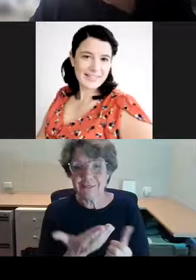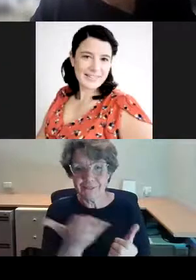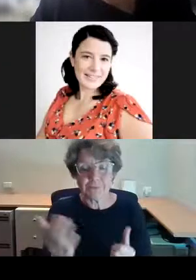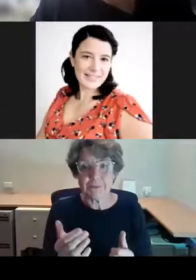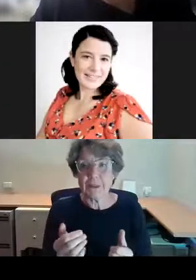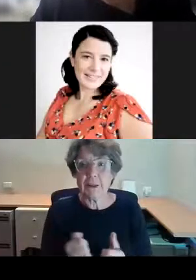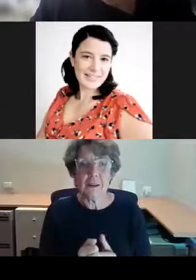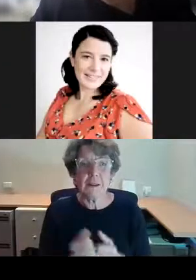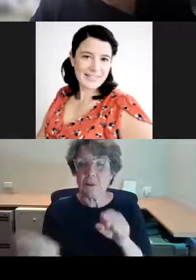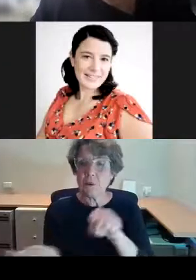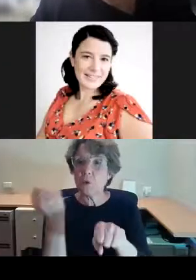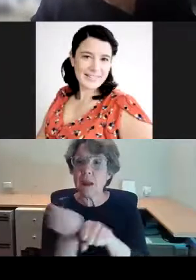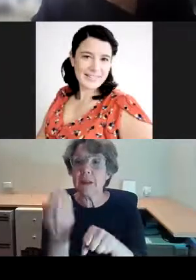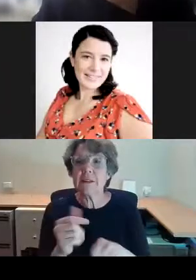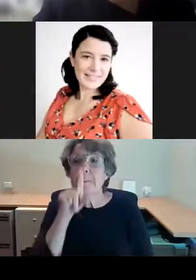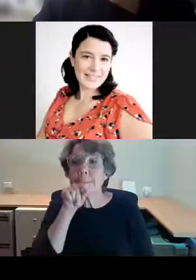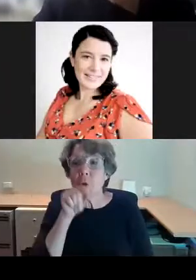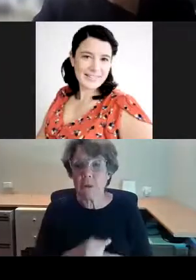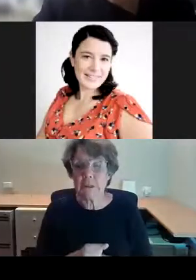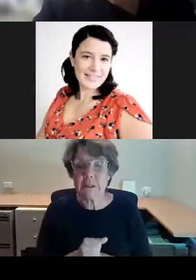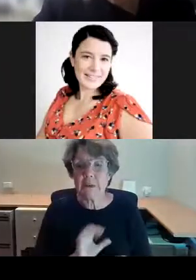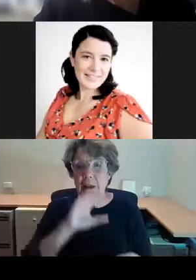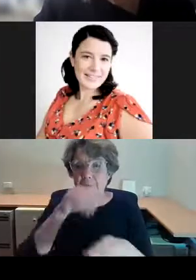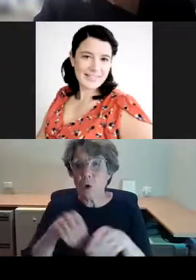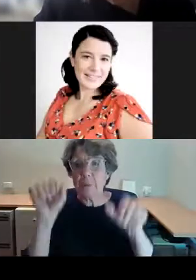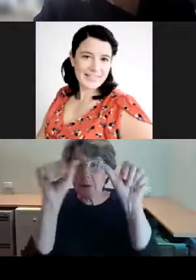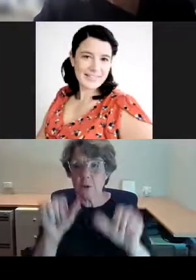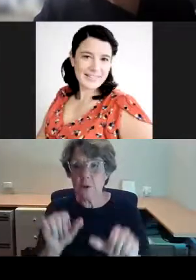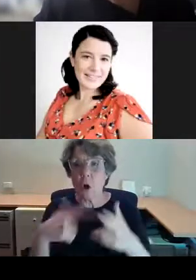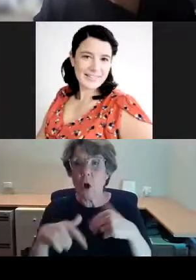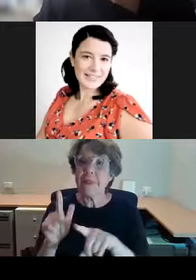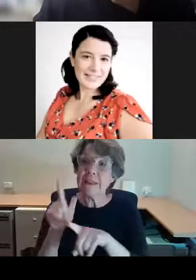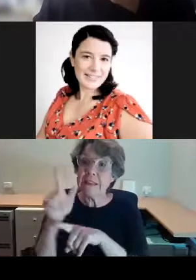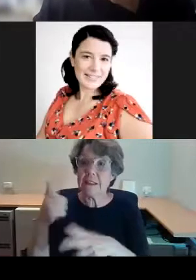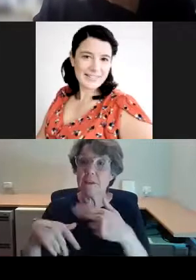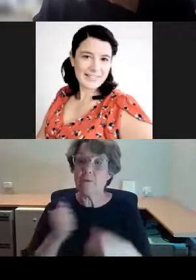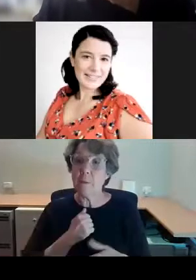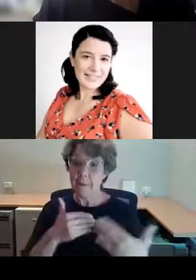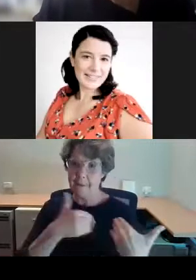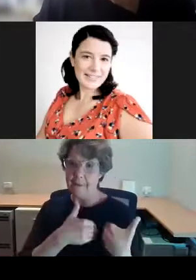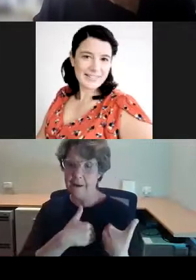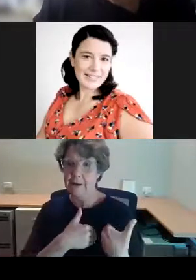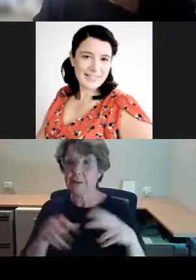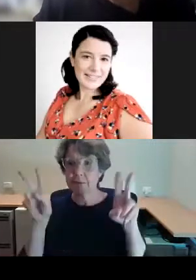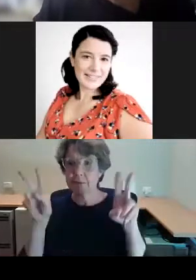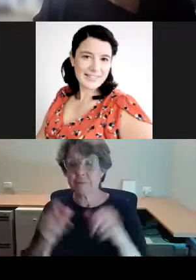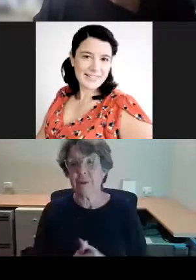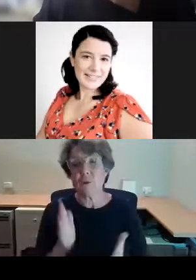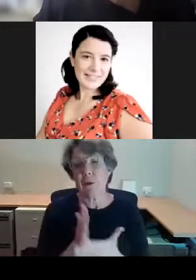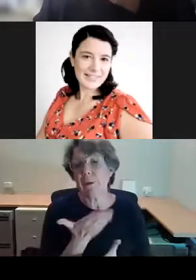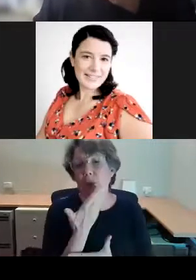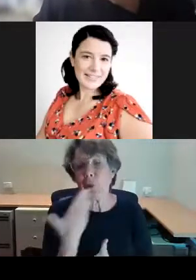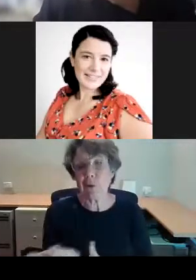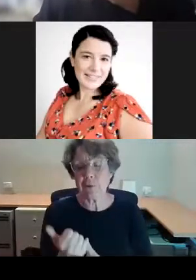created some birds as part of a sculpture called The Distance of My Heart, which is an achingly beautiful work